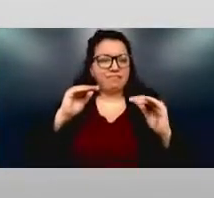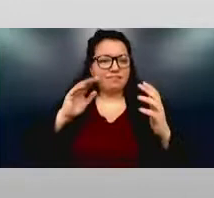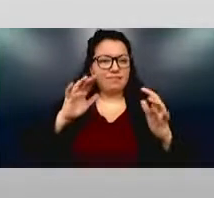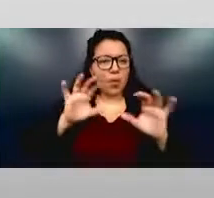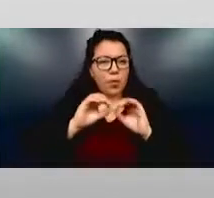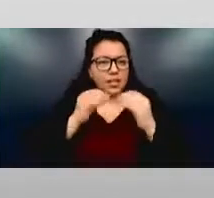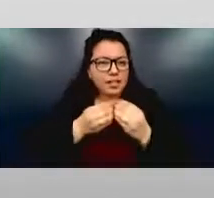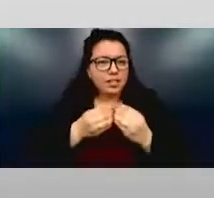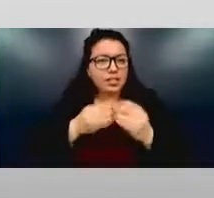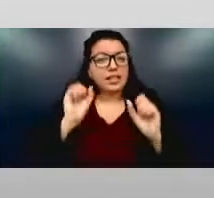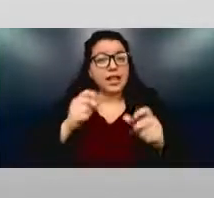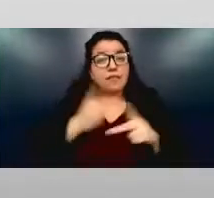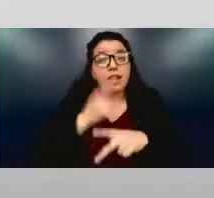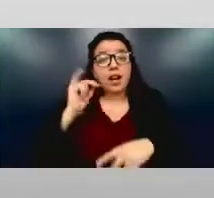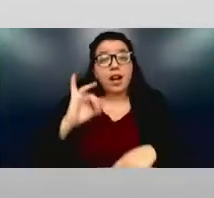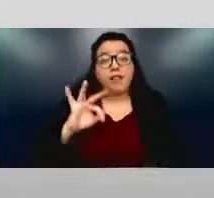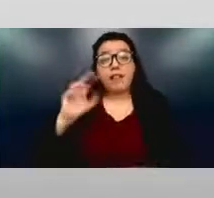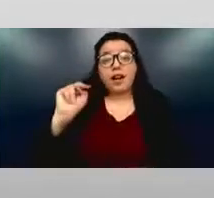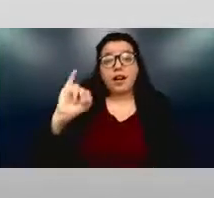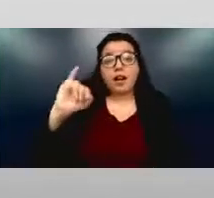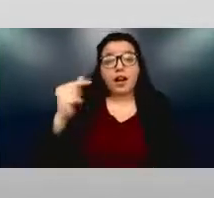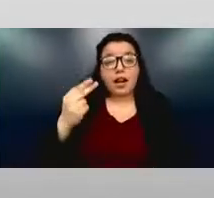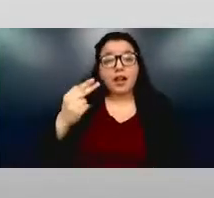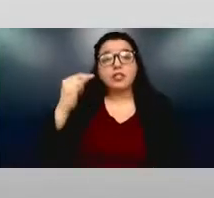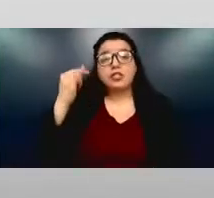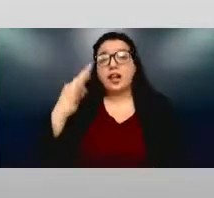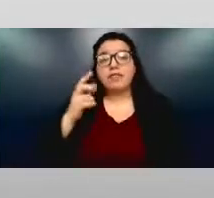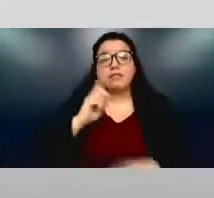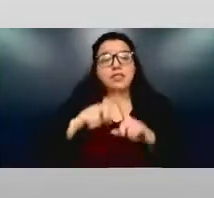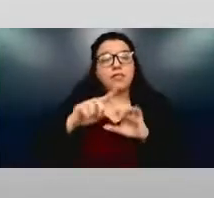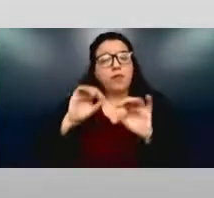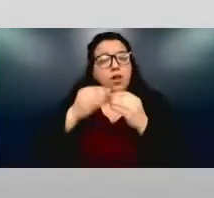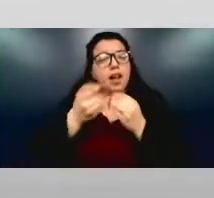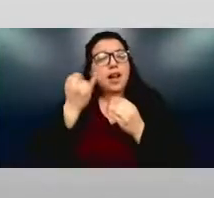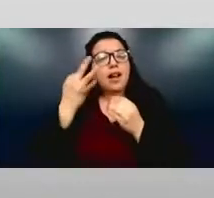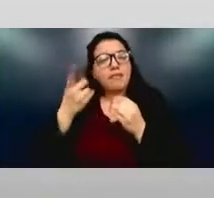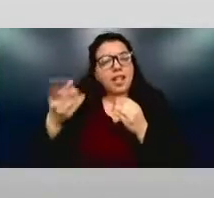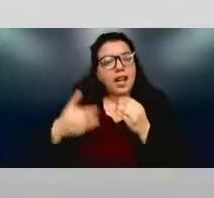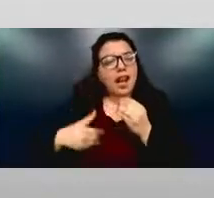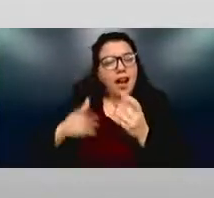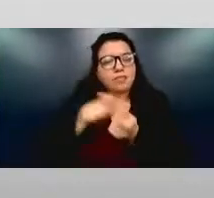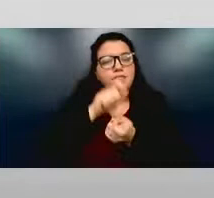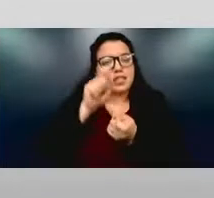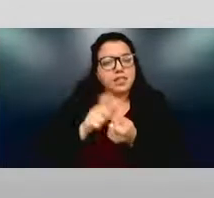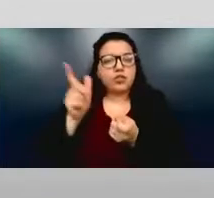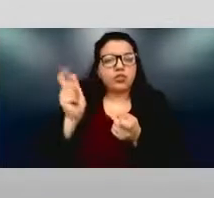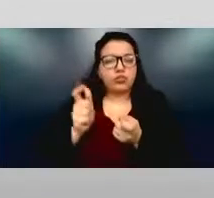various institutes have that budget line under certain grant situations.